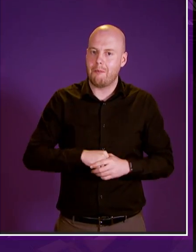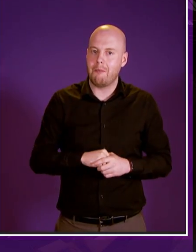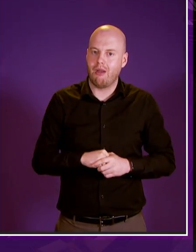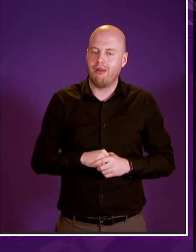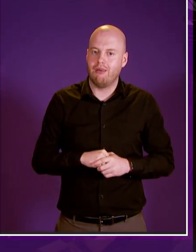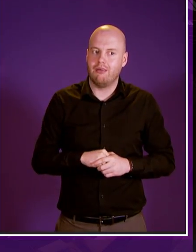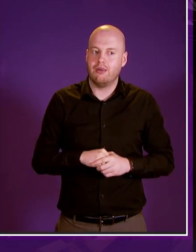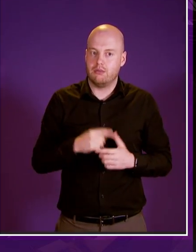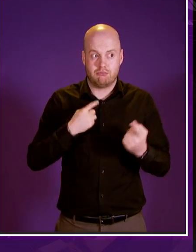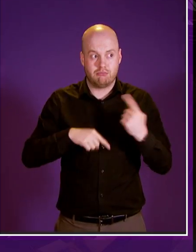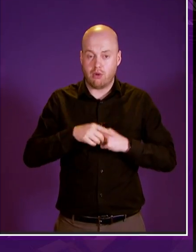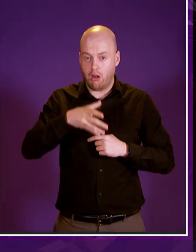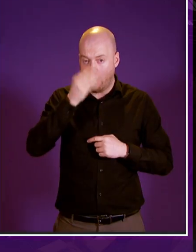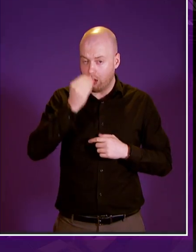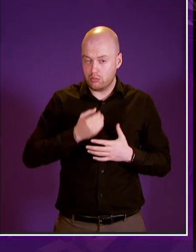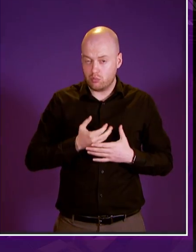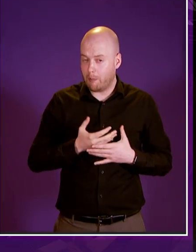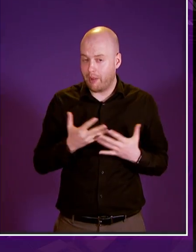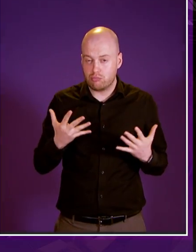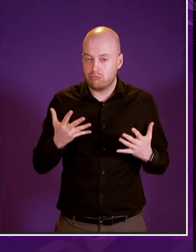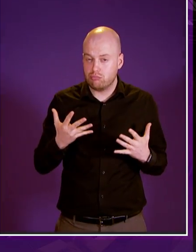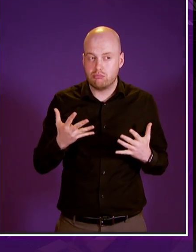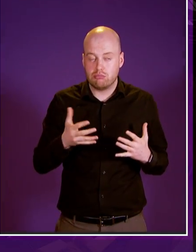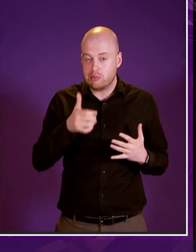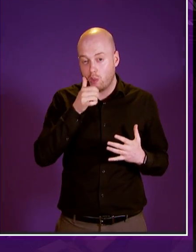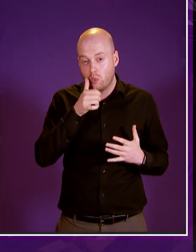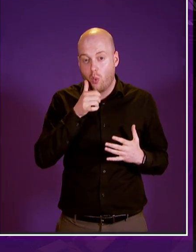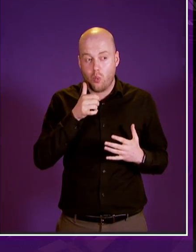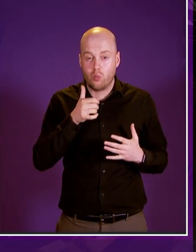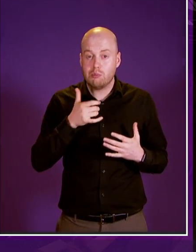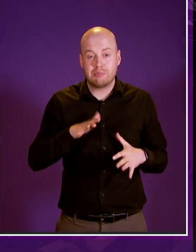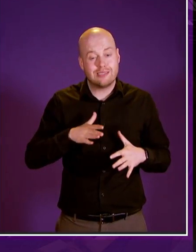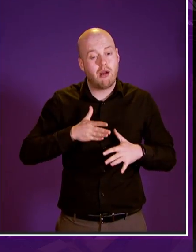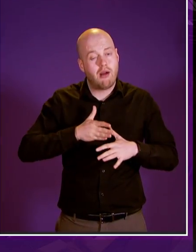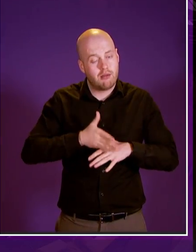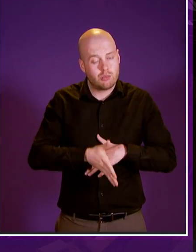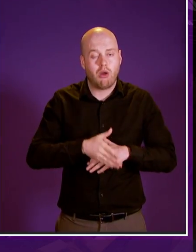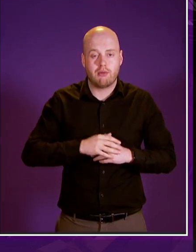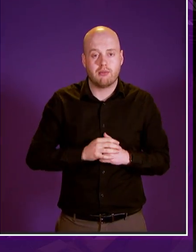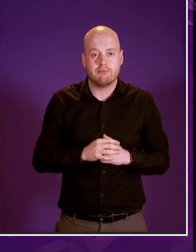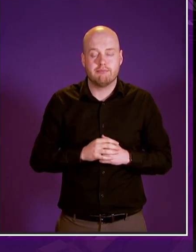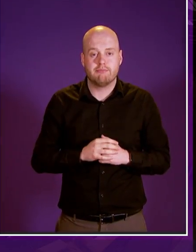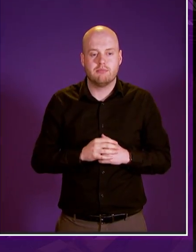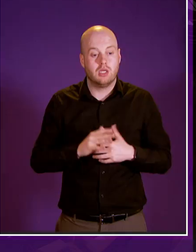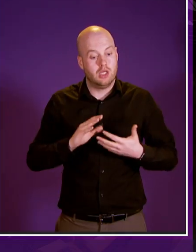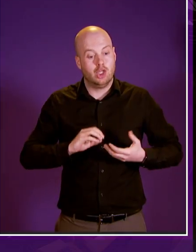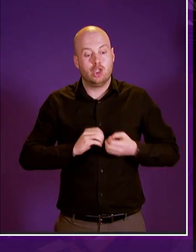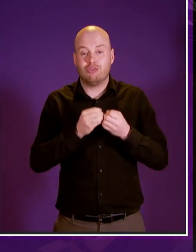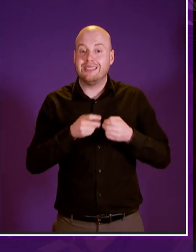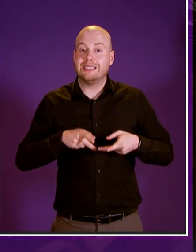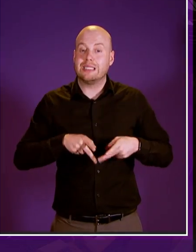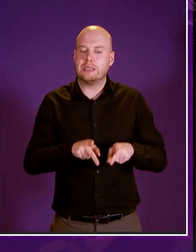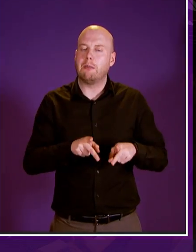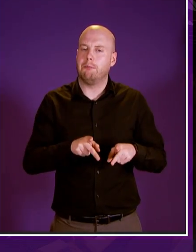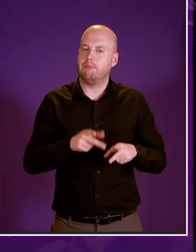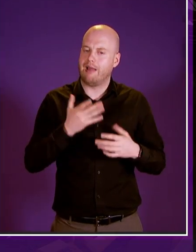learned so much and i know there's been an incredible amount of hard work involved creating a system that has dignity and respect at